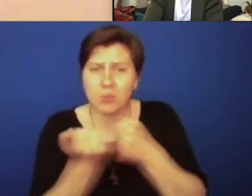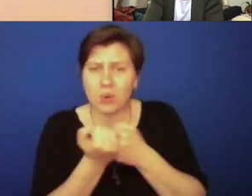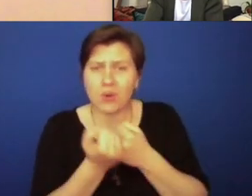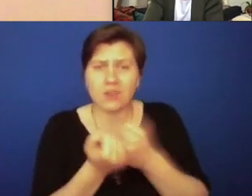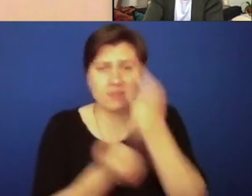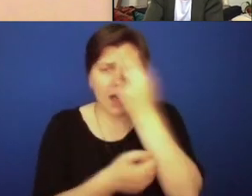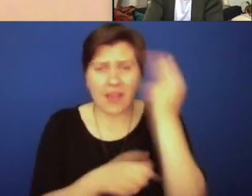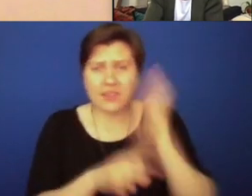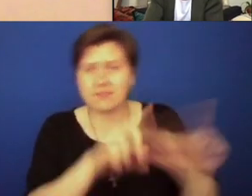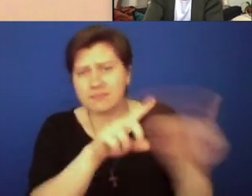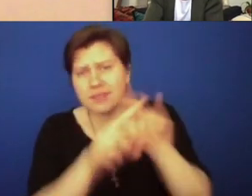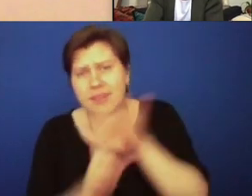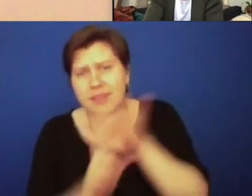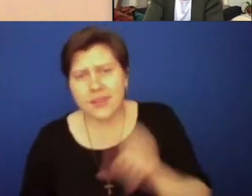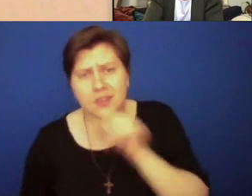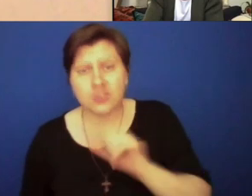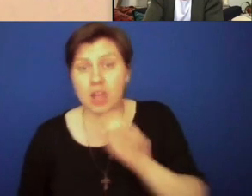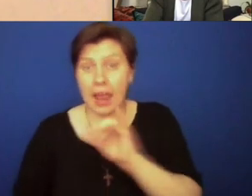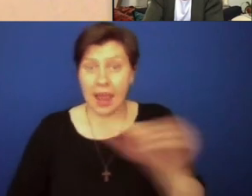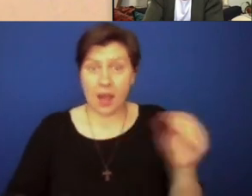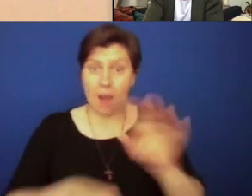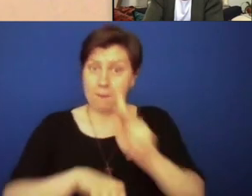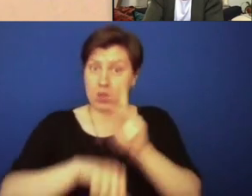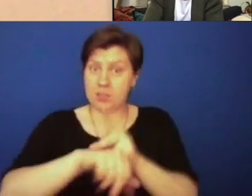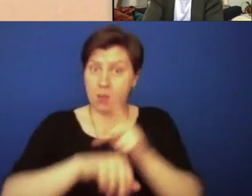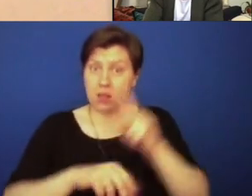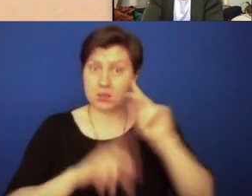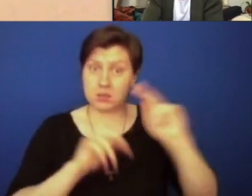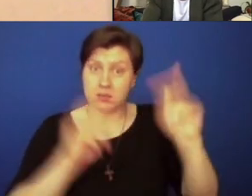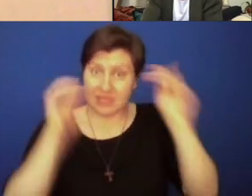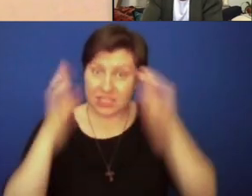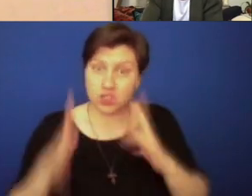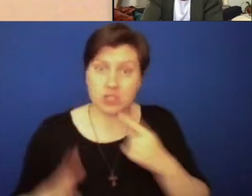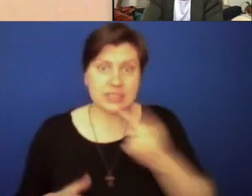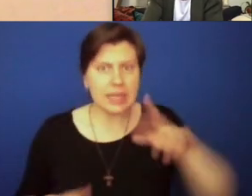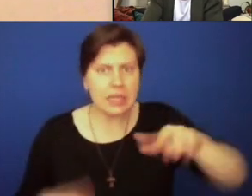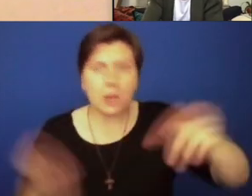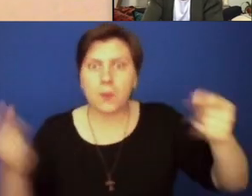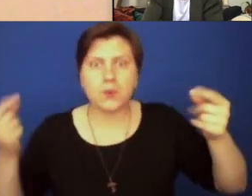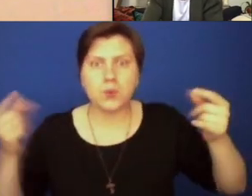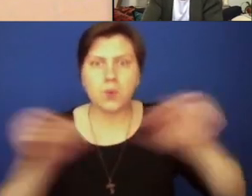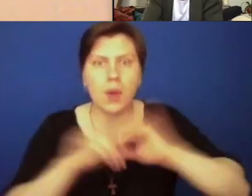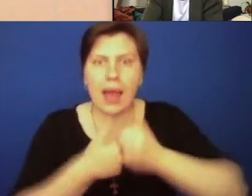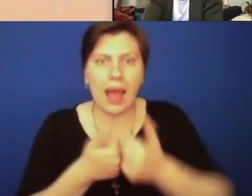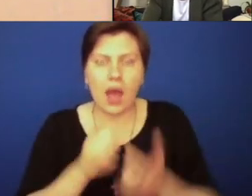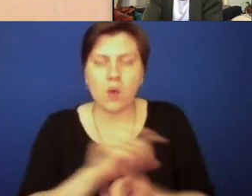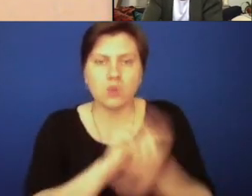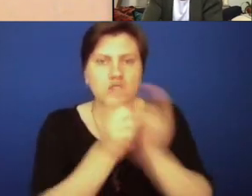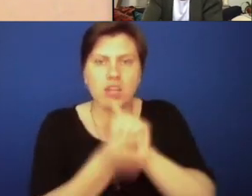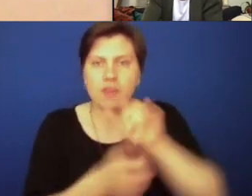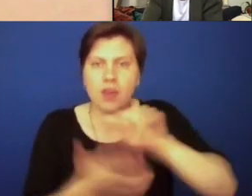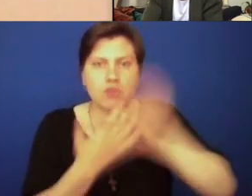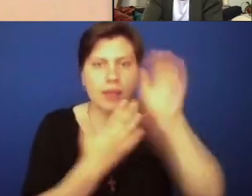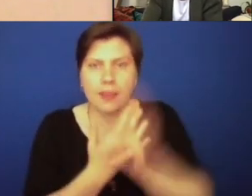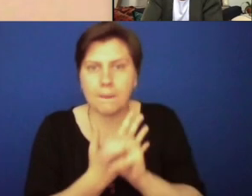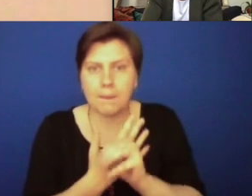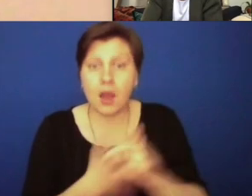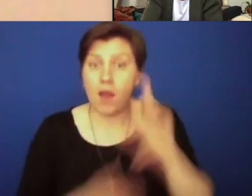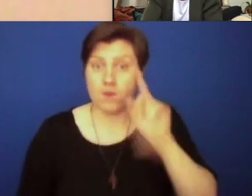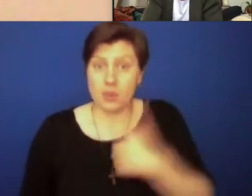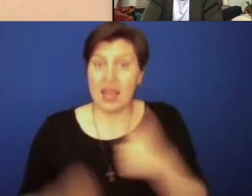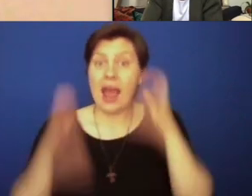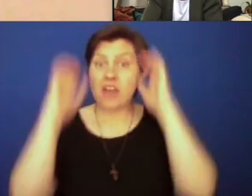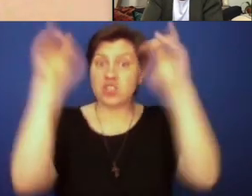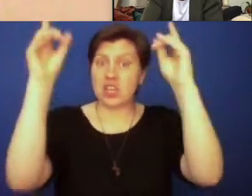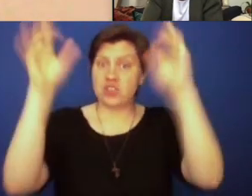well as principals and teachers who are like, what do we need to do? How do we get you in here to begin to sort of rethink and revise those curricula? For me, certainly education is